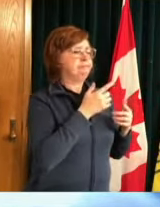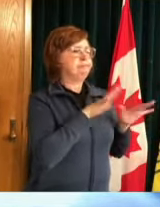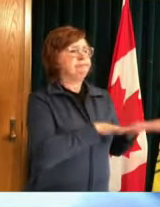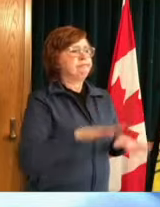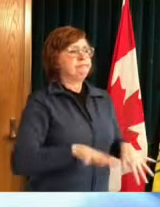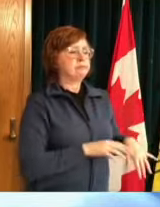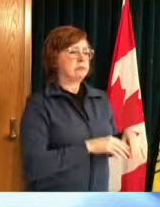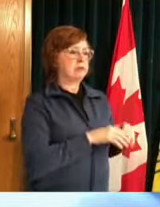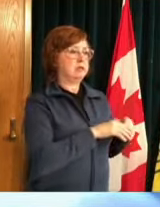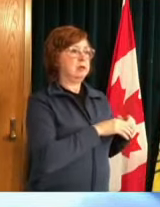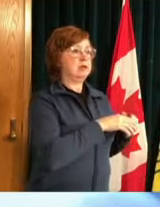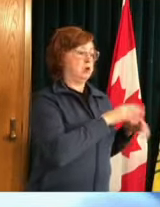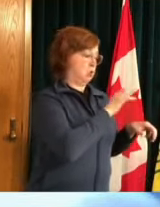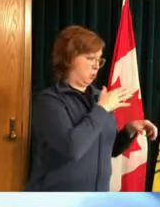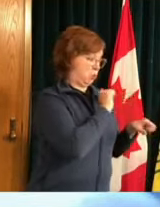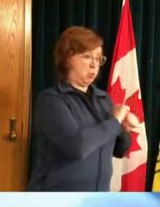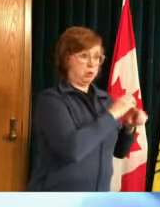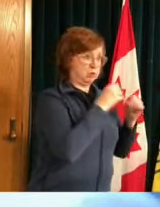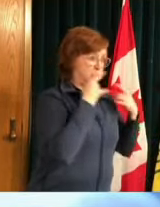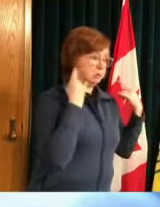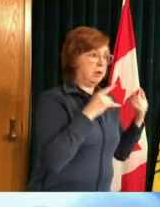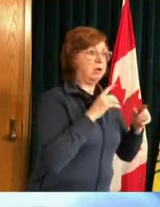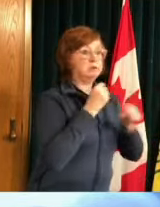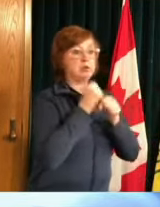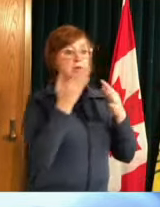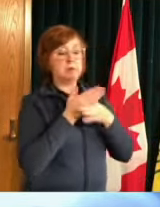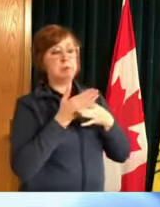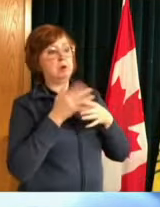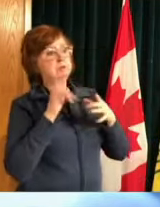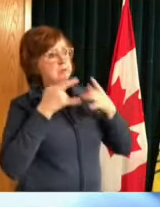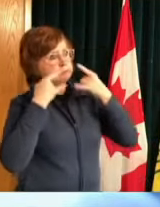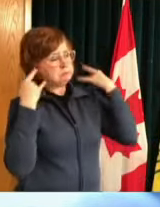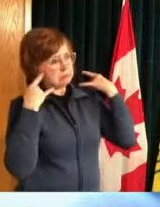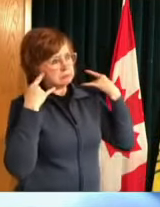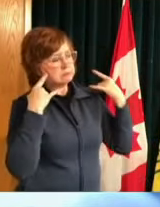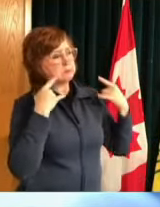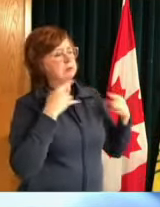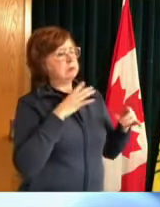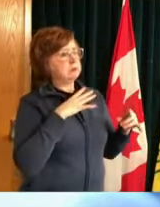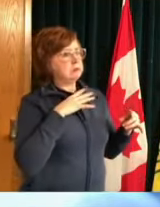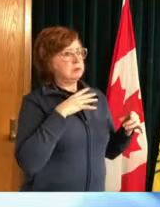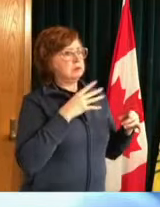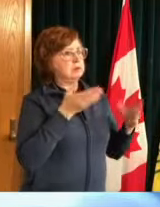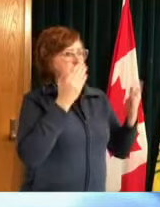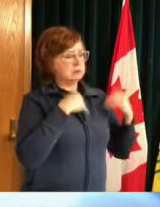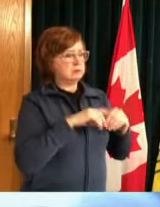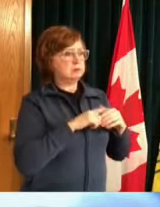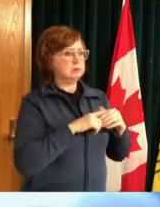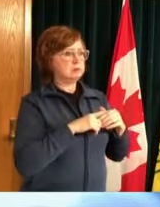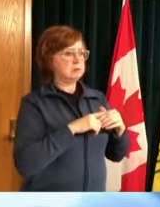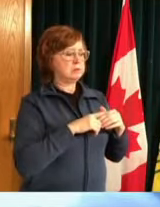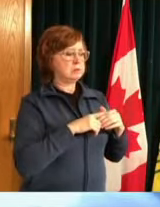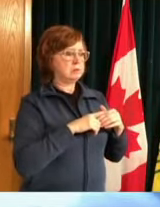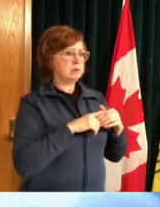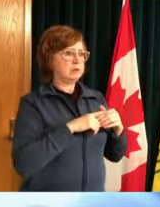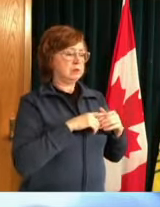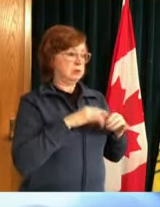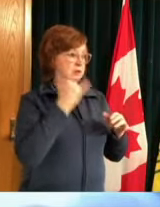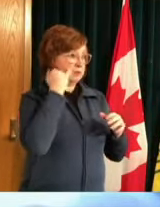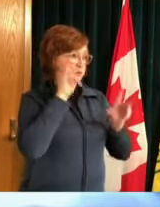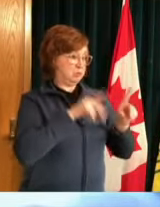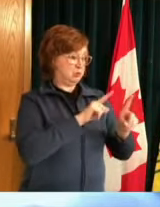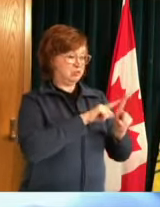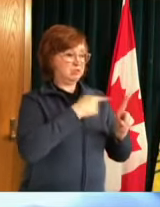to be home if they are isolating or sick uh you don't want someone coming to work because they have to if they're symptomatic